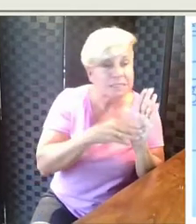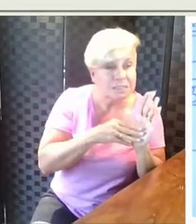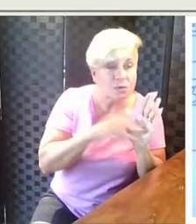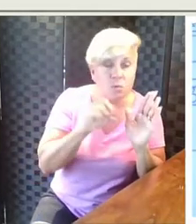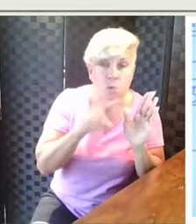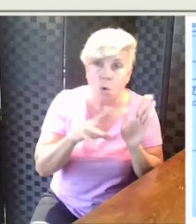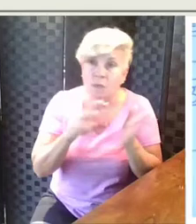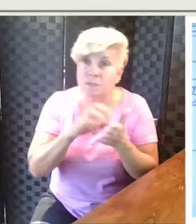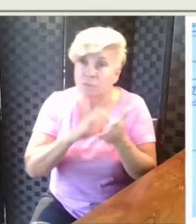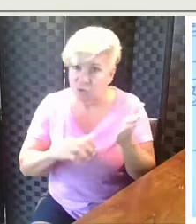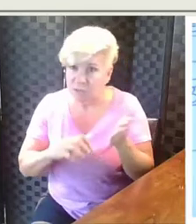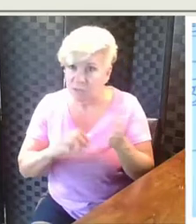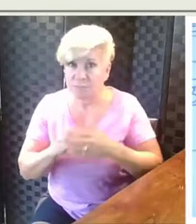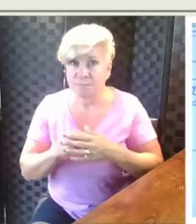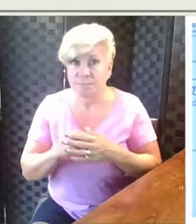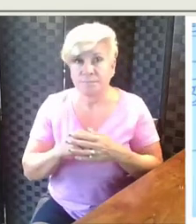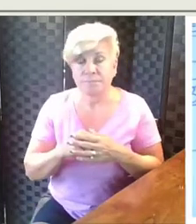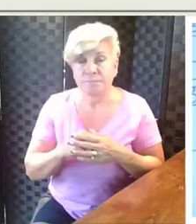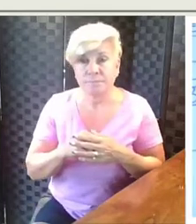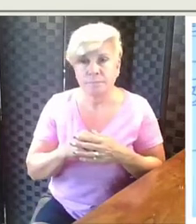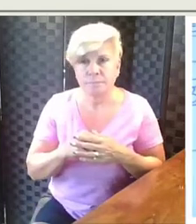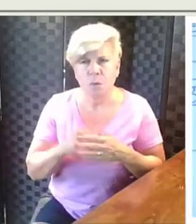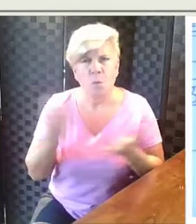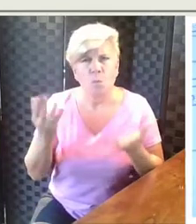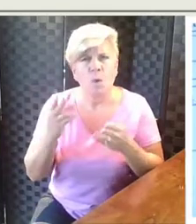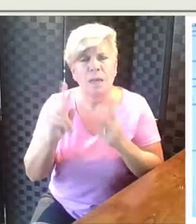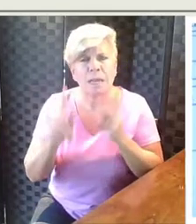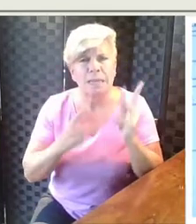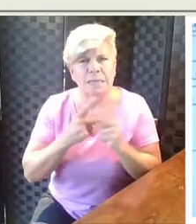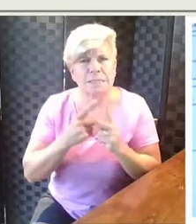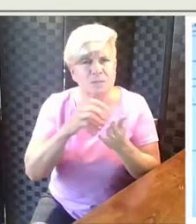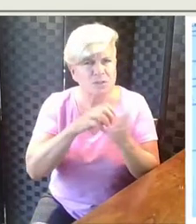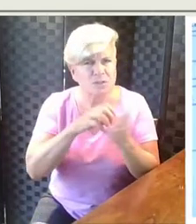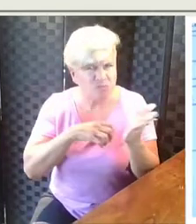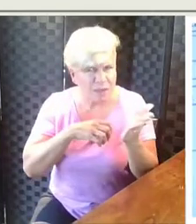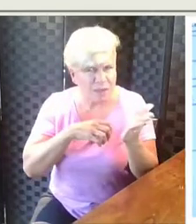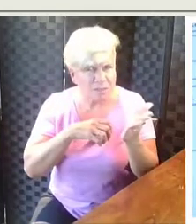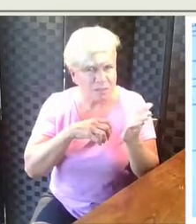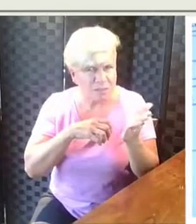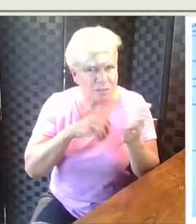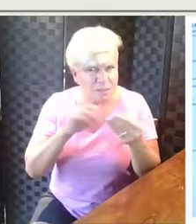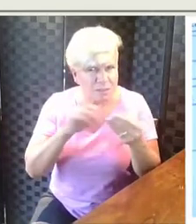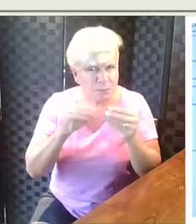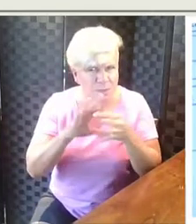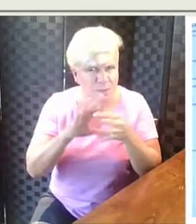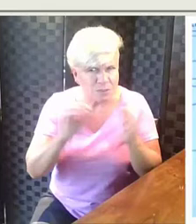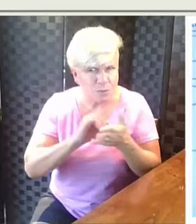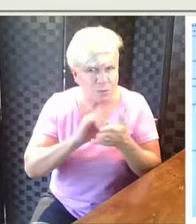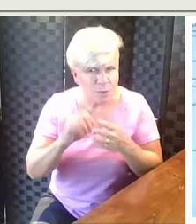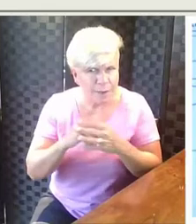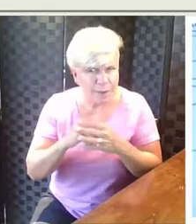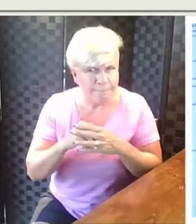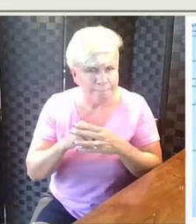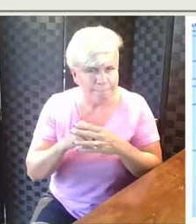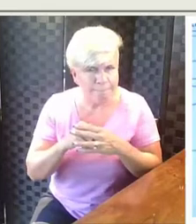or subtraction. What kind of subtraction equation could we write?